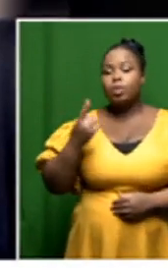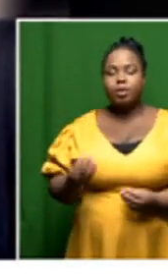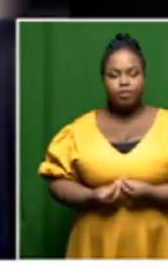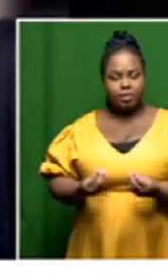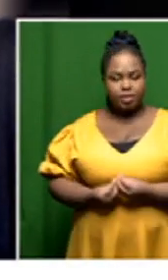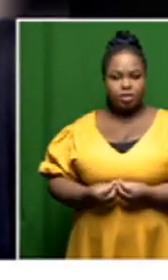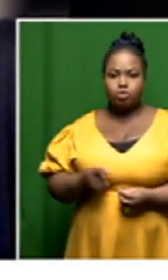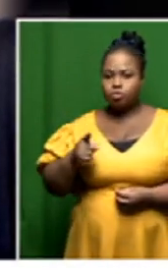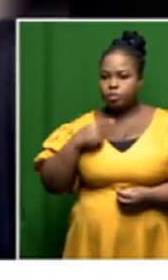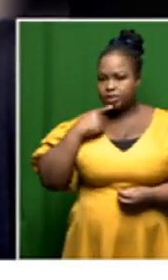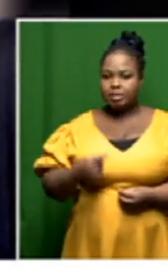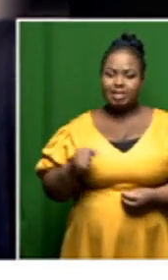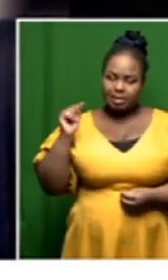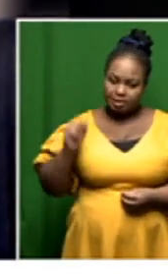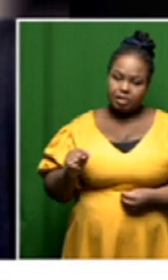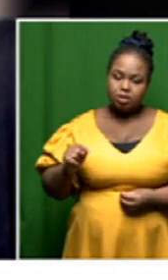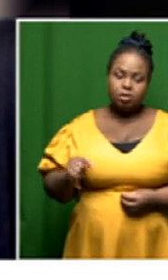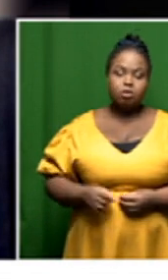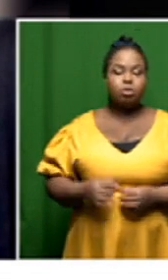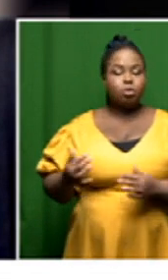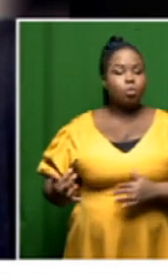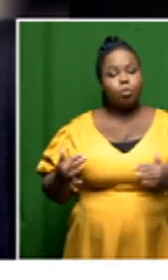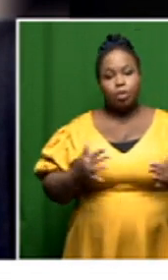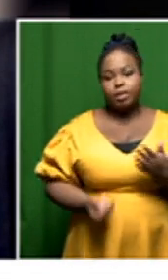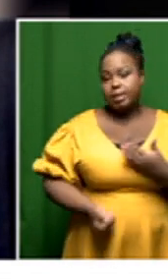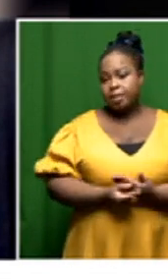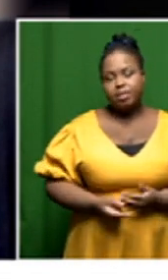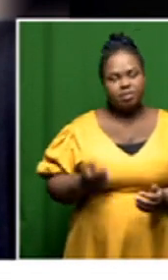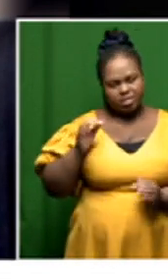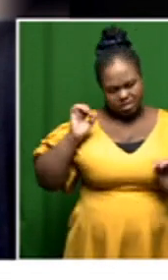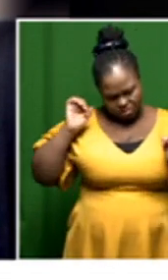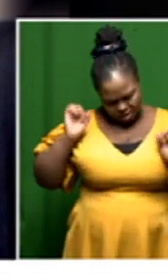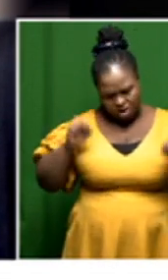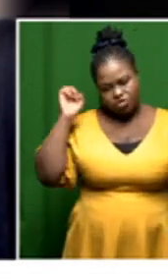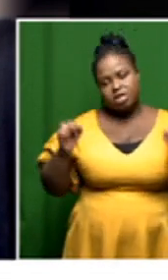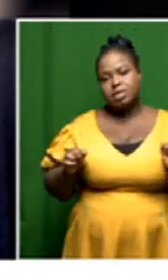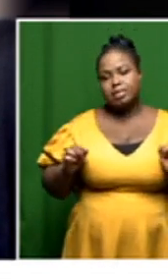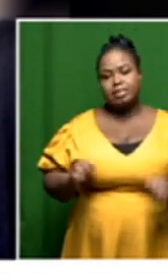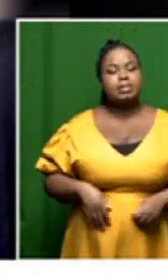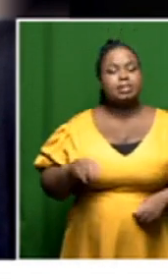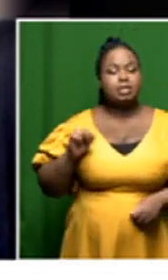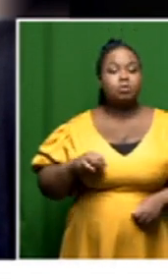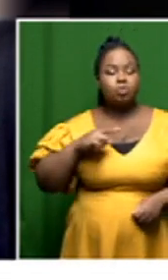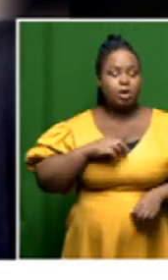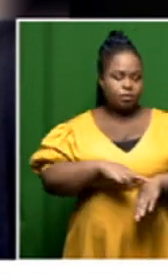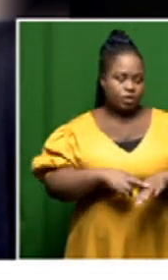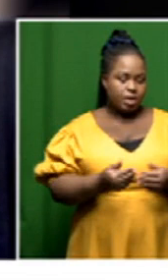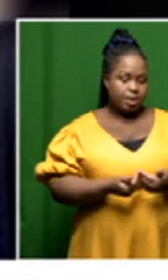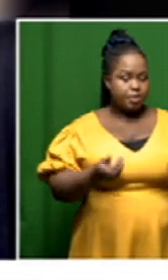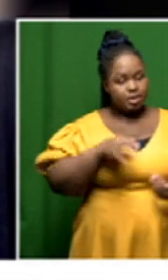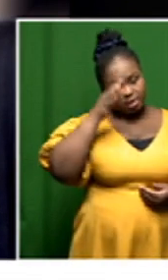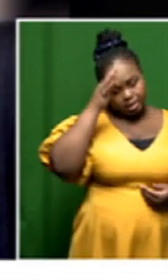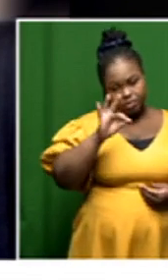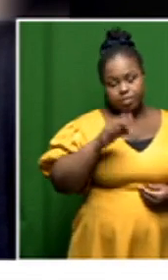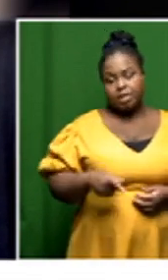forward is that this was a war that existed firstly we do agree it was the war it was the war of the apartheid government against